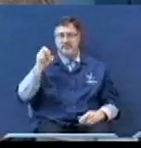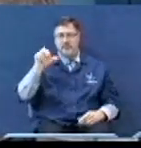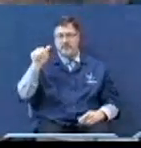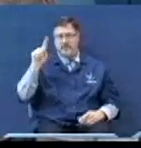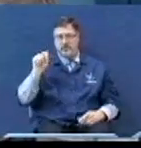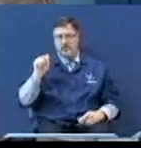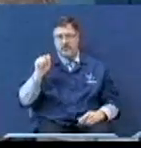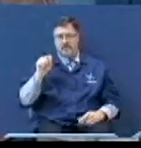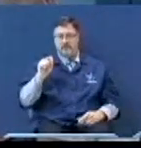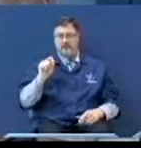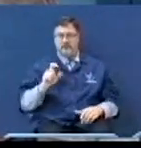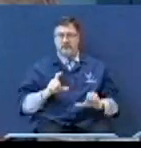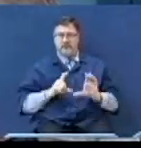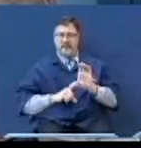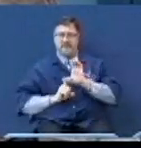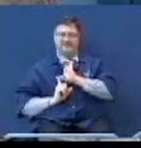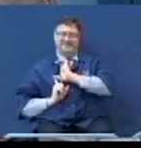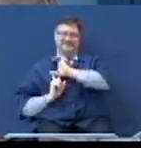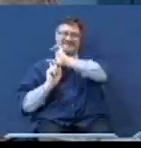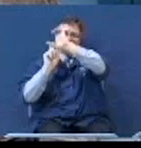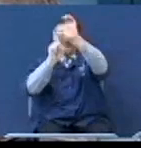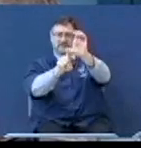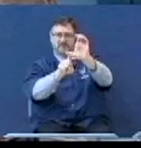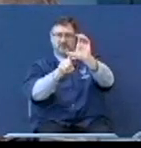They hung him on a cross.